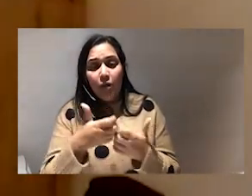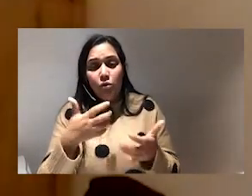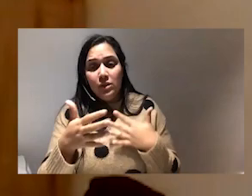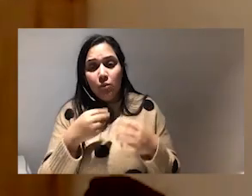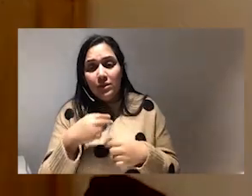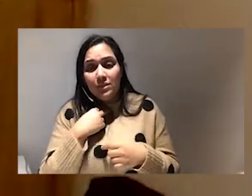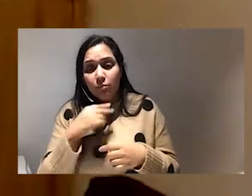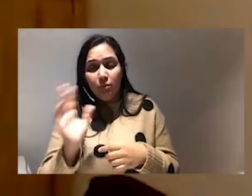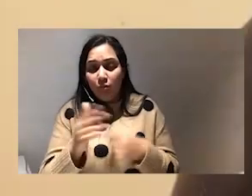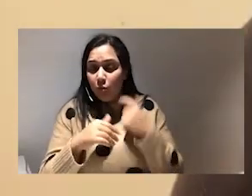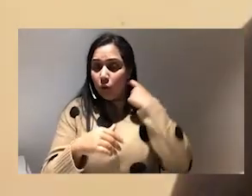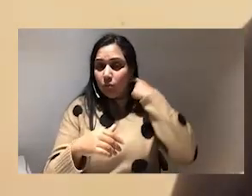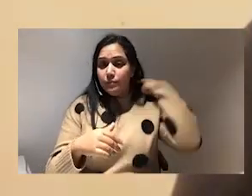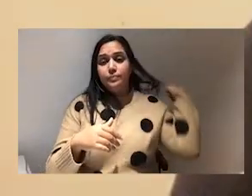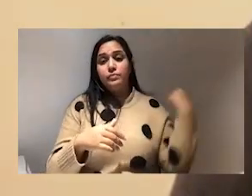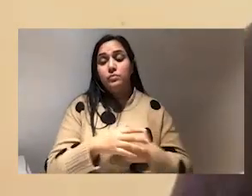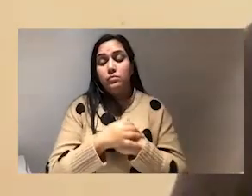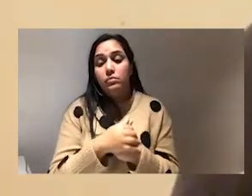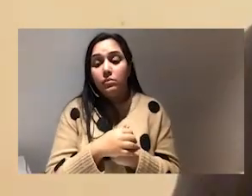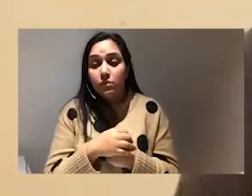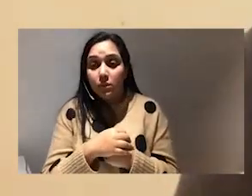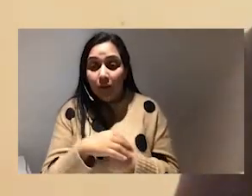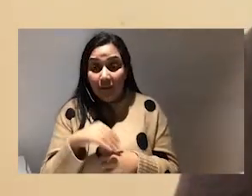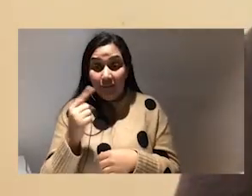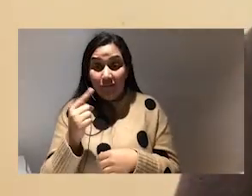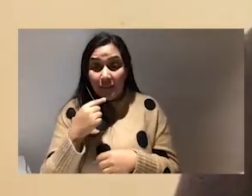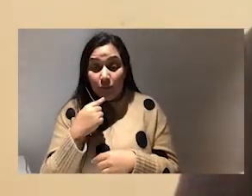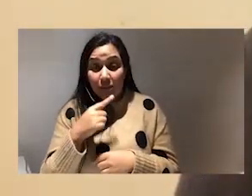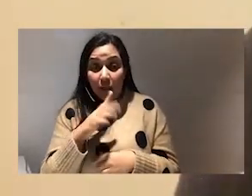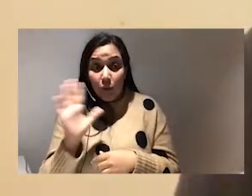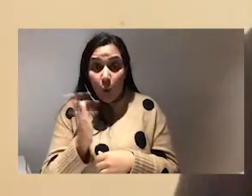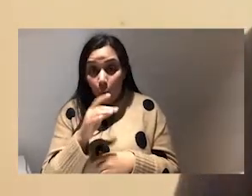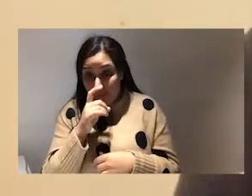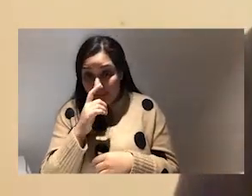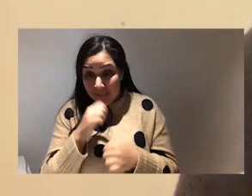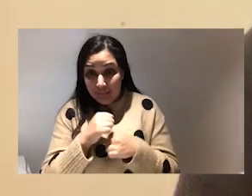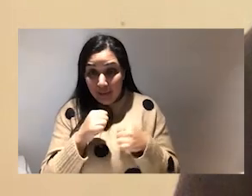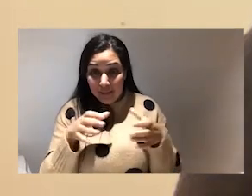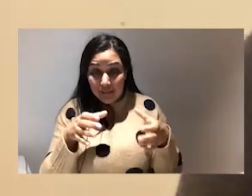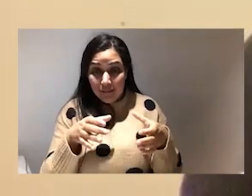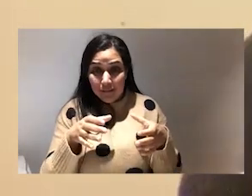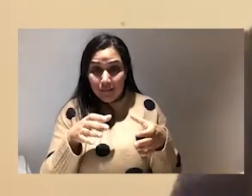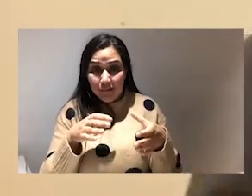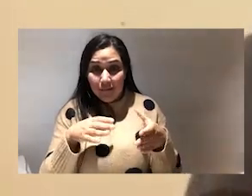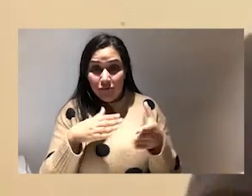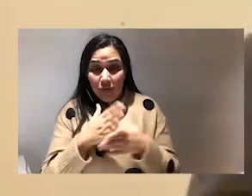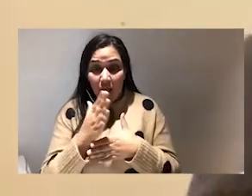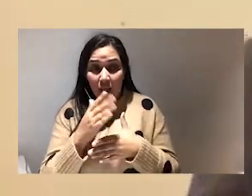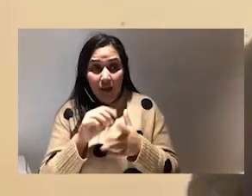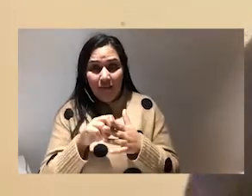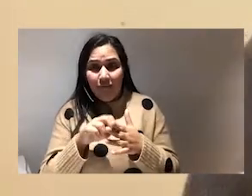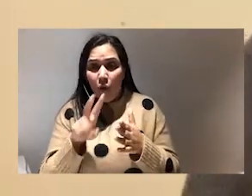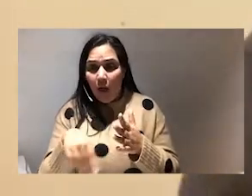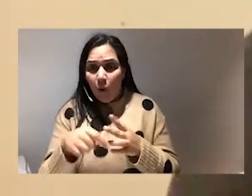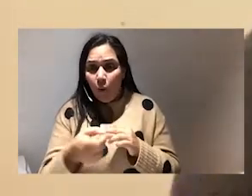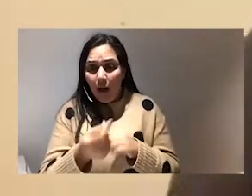the disappointment from it all um so first thing to say the whole sister space um uh kind of fallout and what happened to ngozi